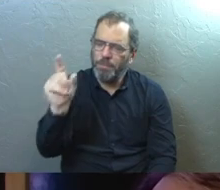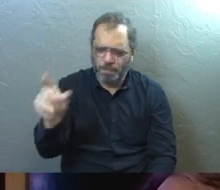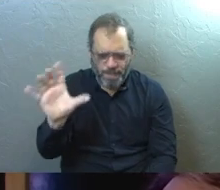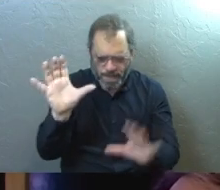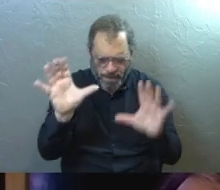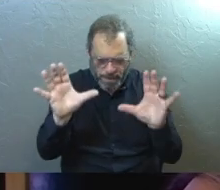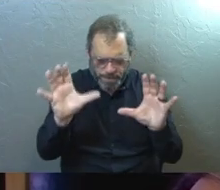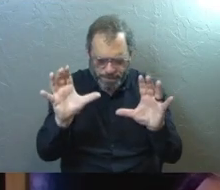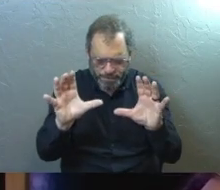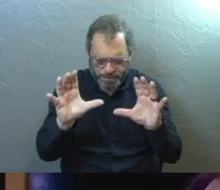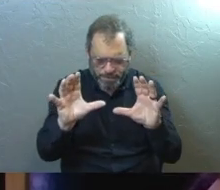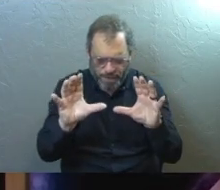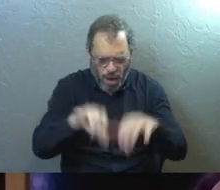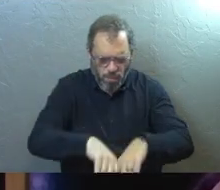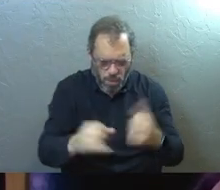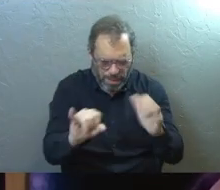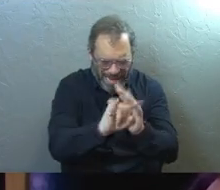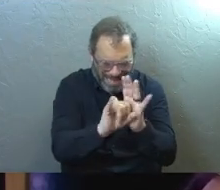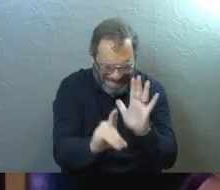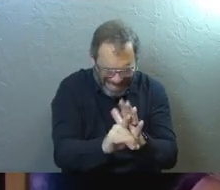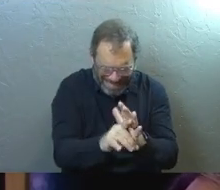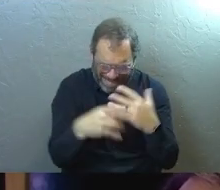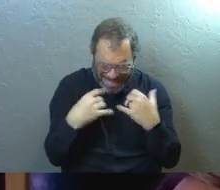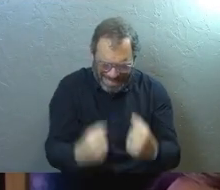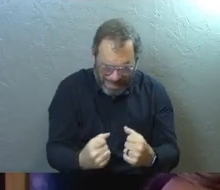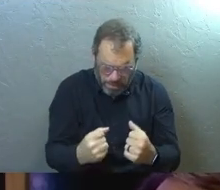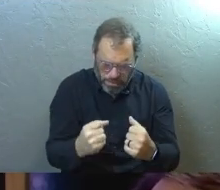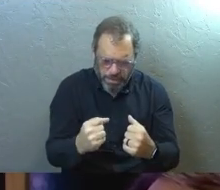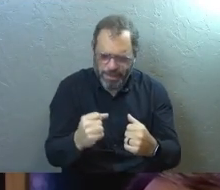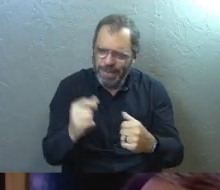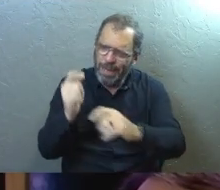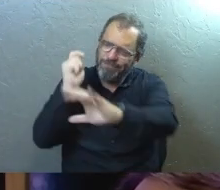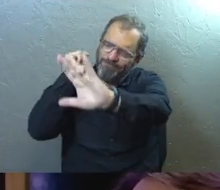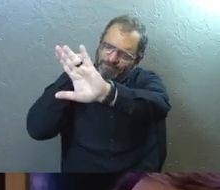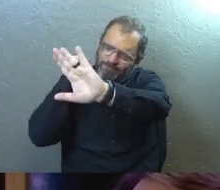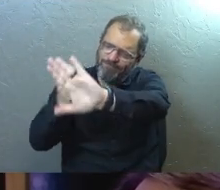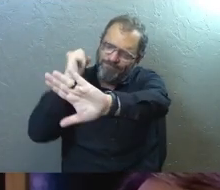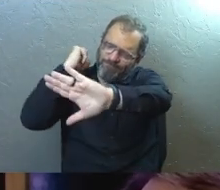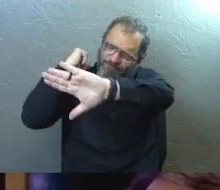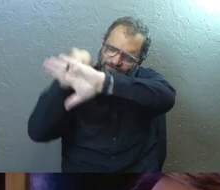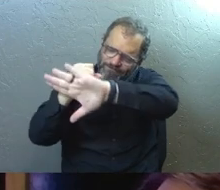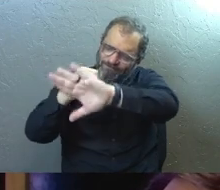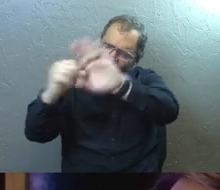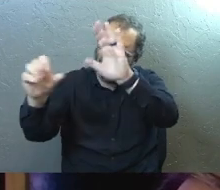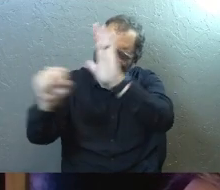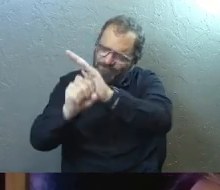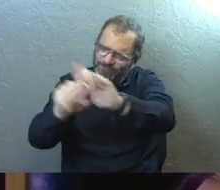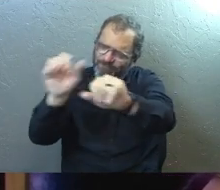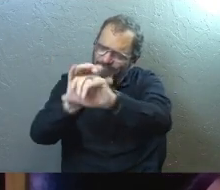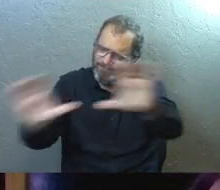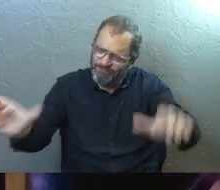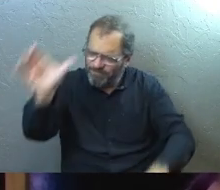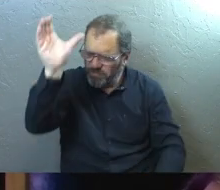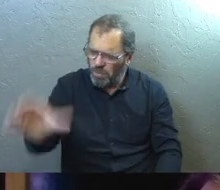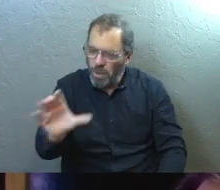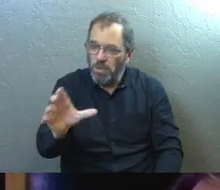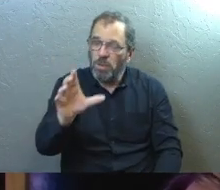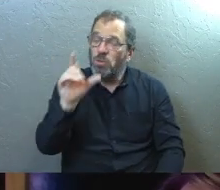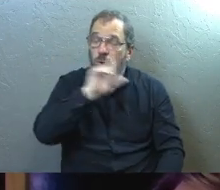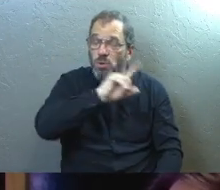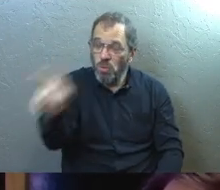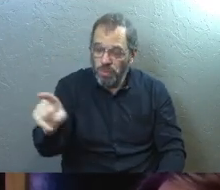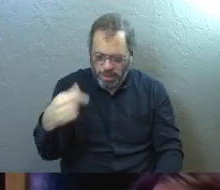identities, God, are healed and fixed at the cross. You went there, and so we are called righteous.